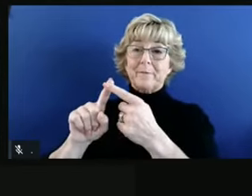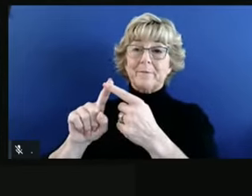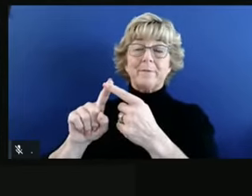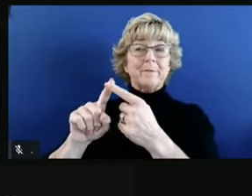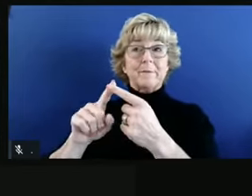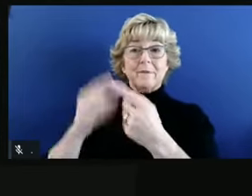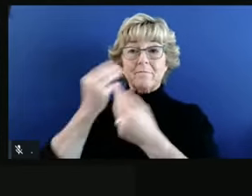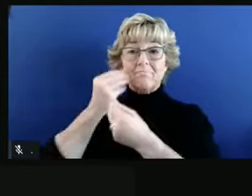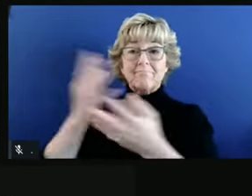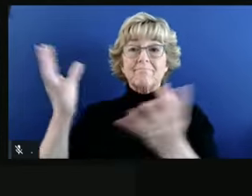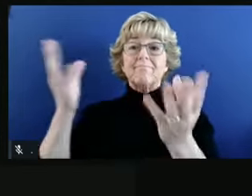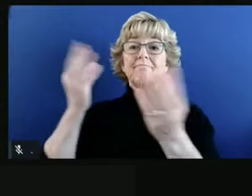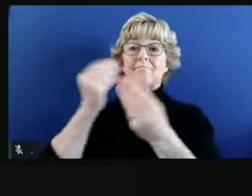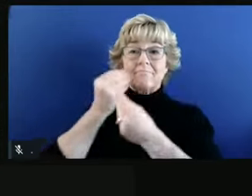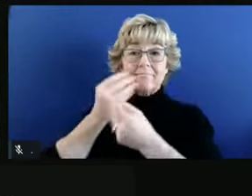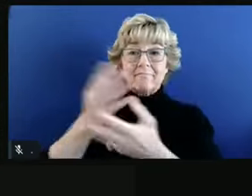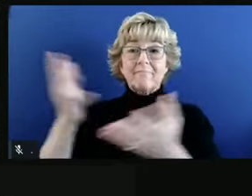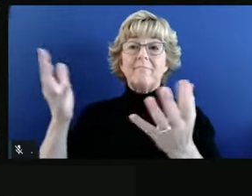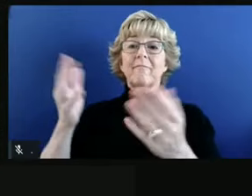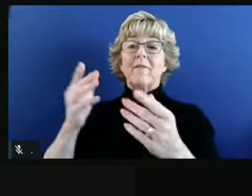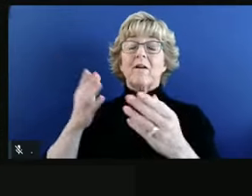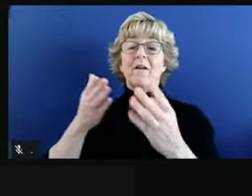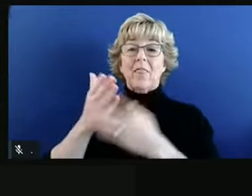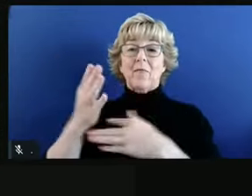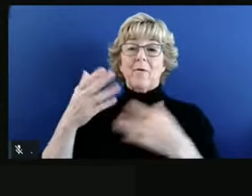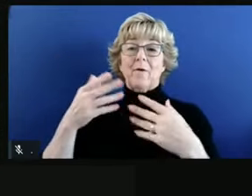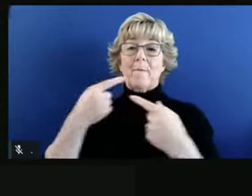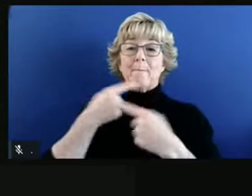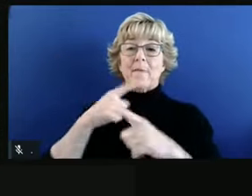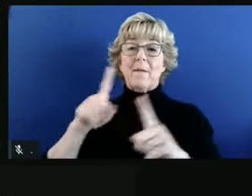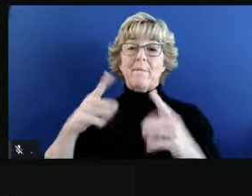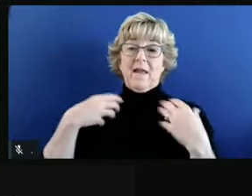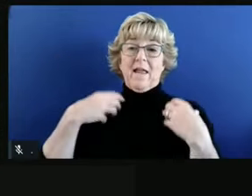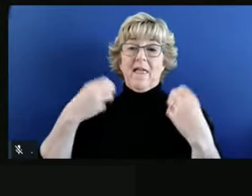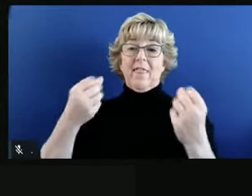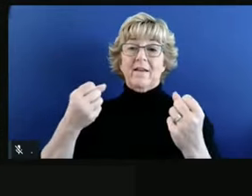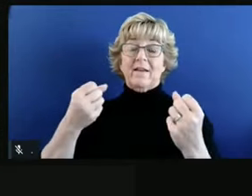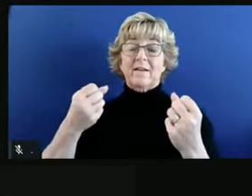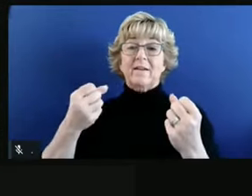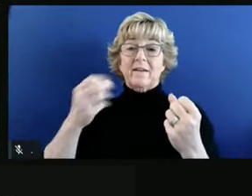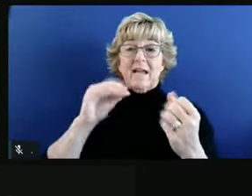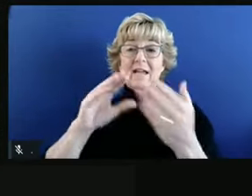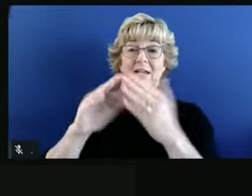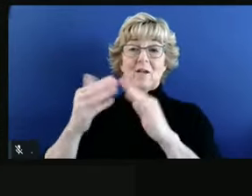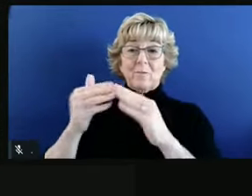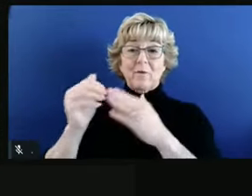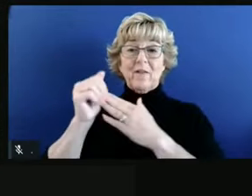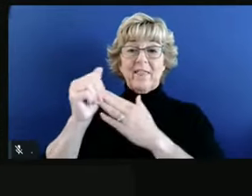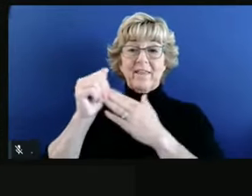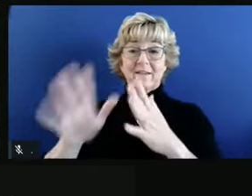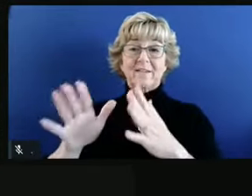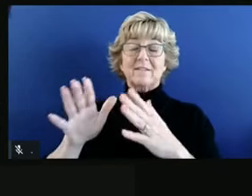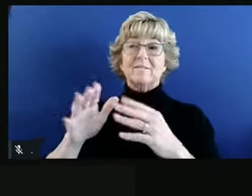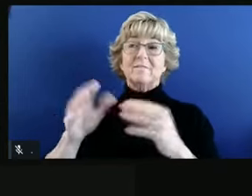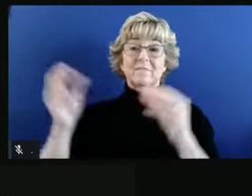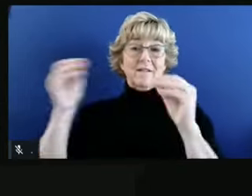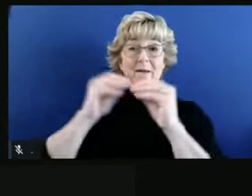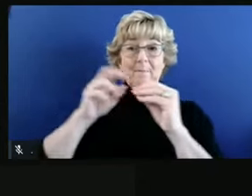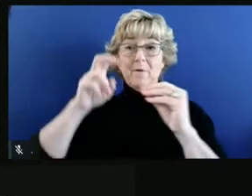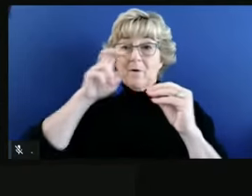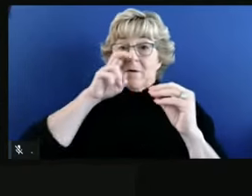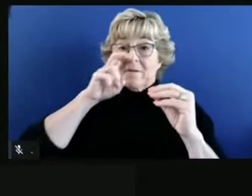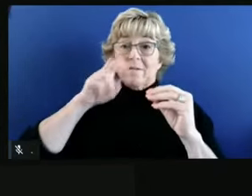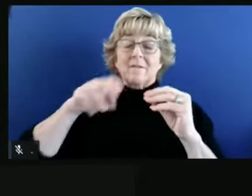effectively through their own public health leaders and local leaders, but also community leaders. I think there's a number of